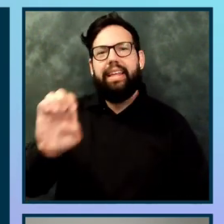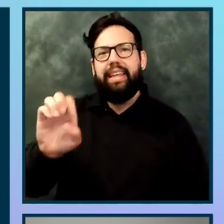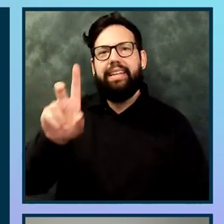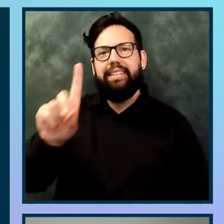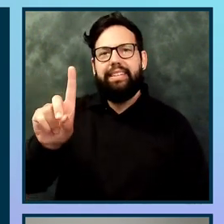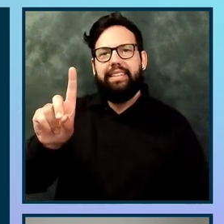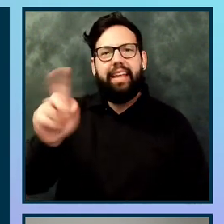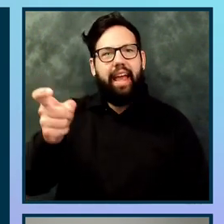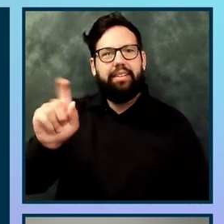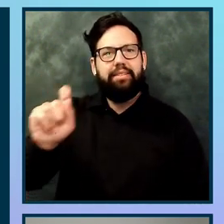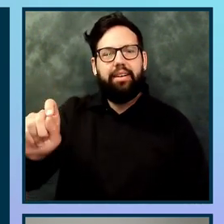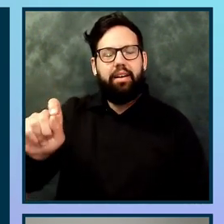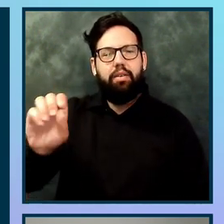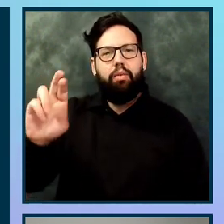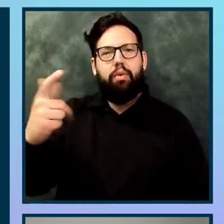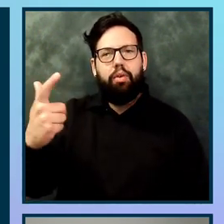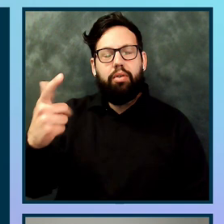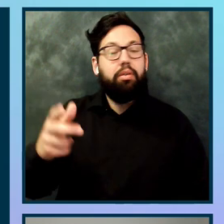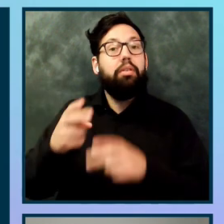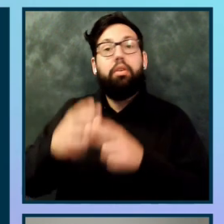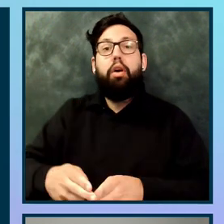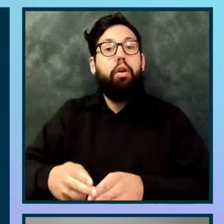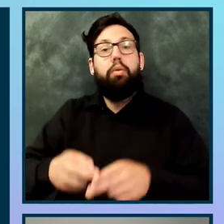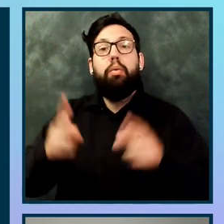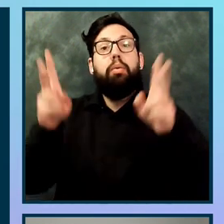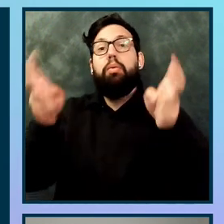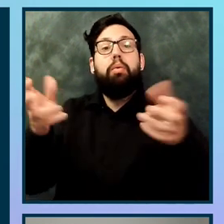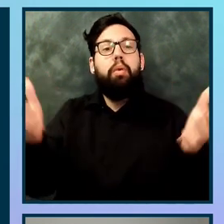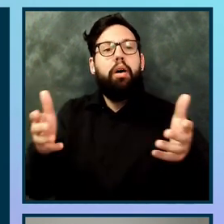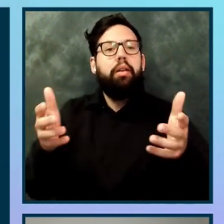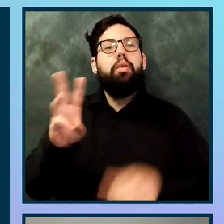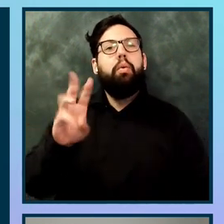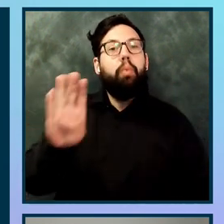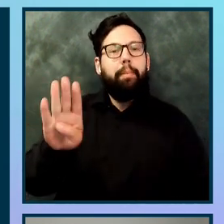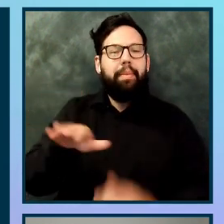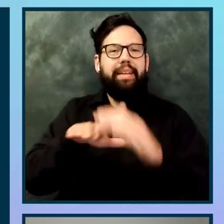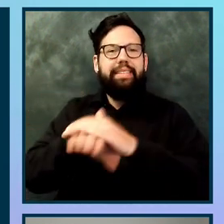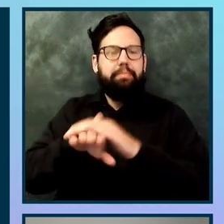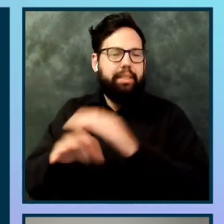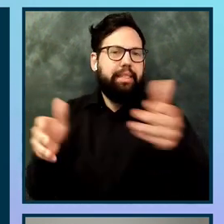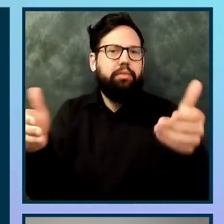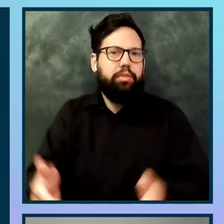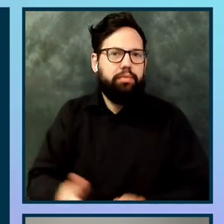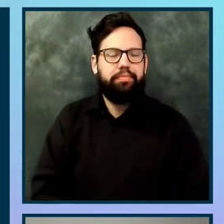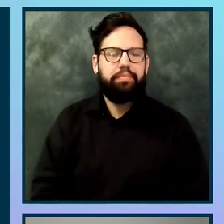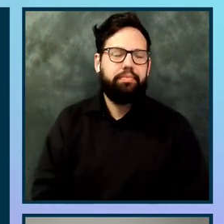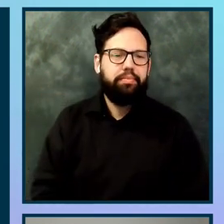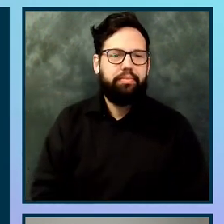the courses, and the courses is called the course is called Web Accessibility Introduction. And I want to leave